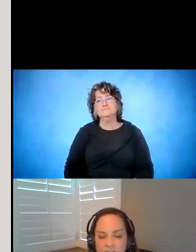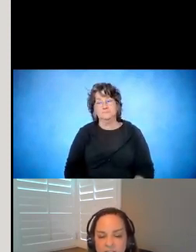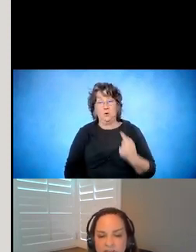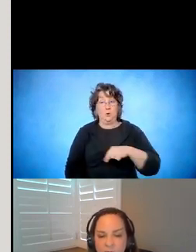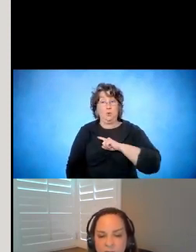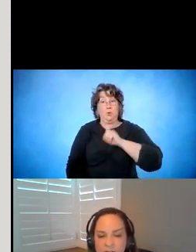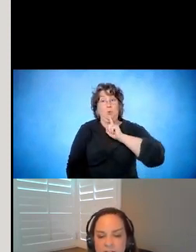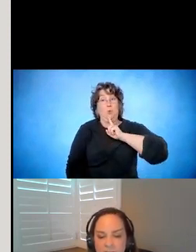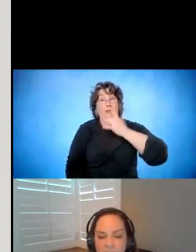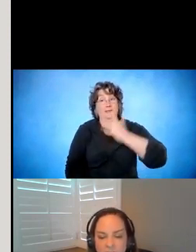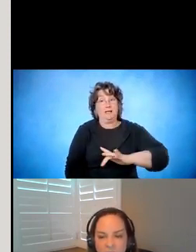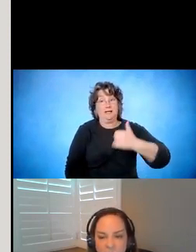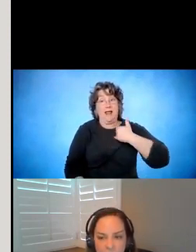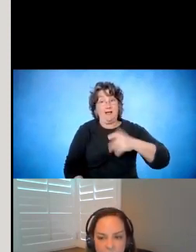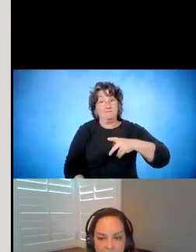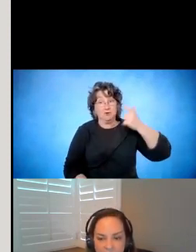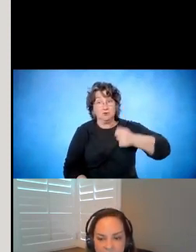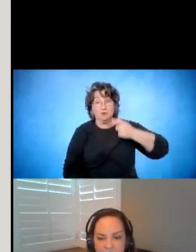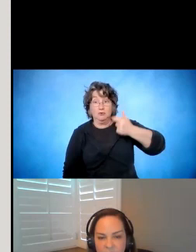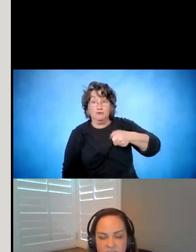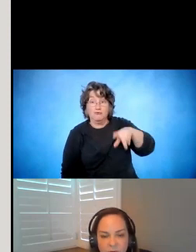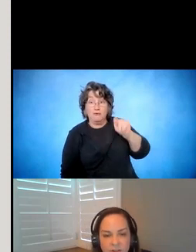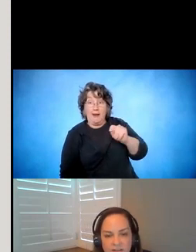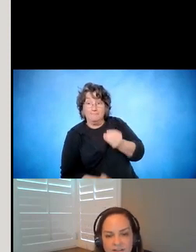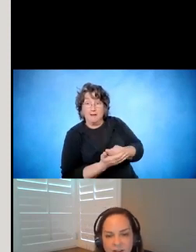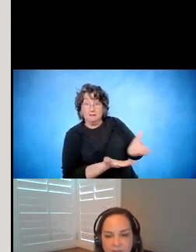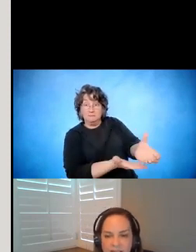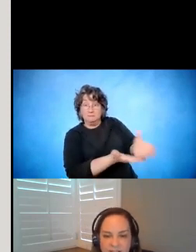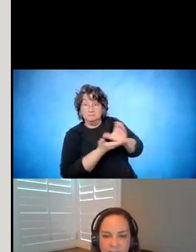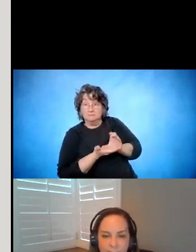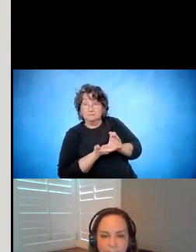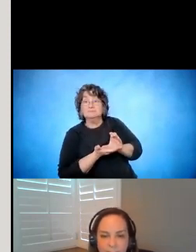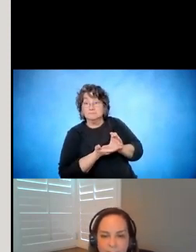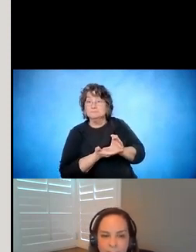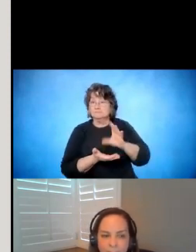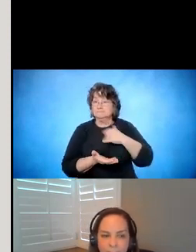fortunate to have the grants and I'll tell you a little bit about them. let's go to the next slide, please.